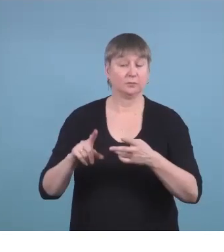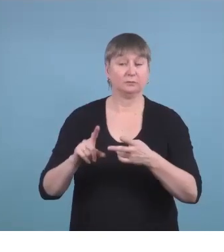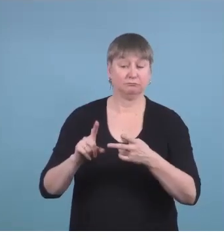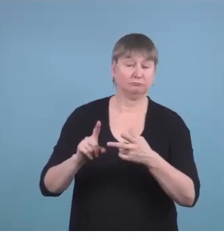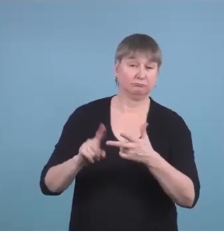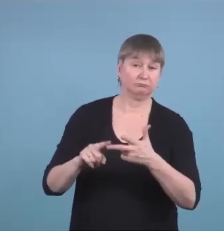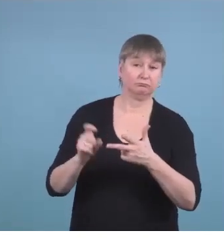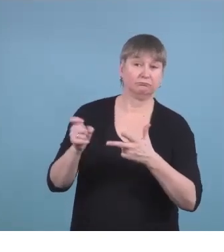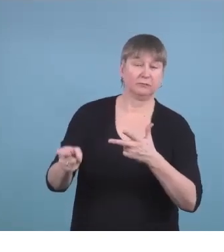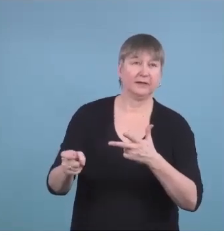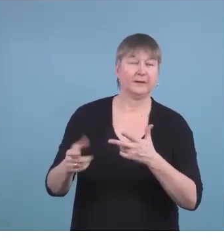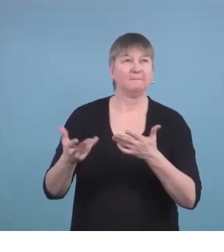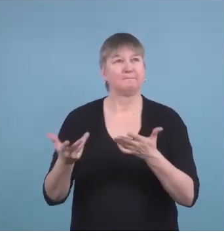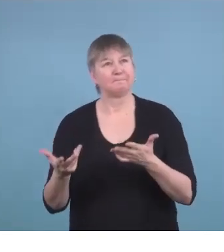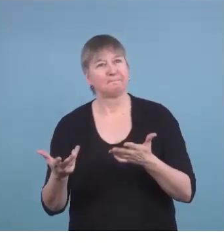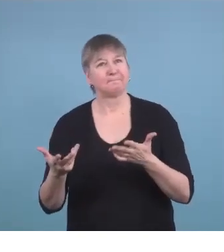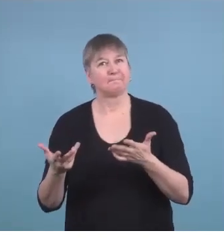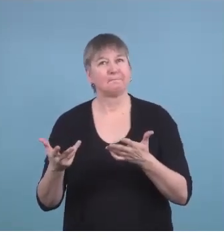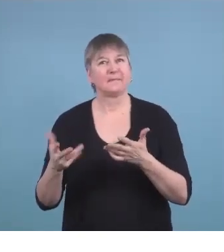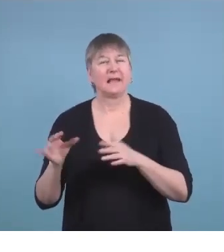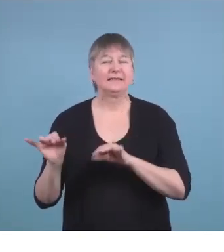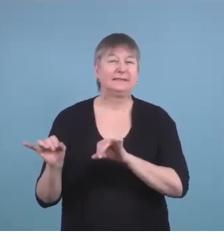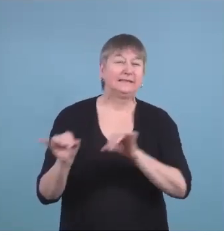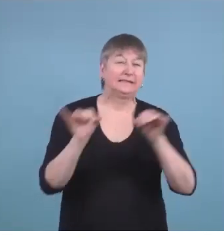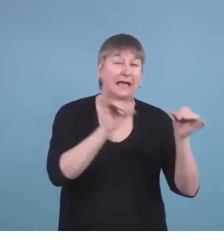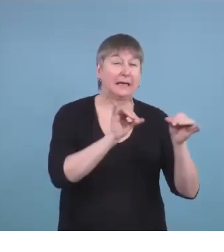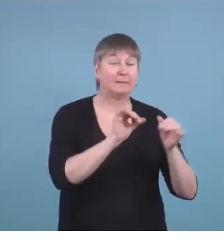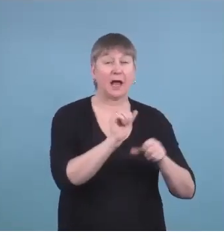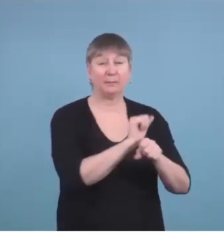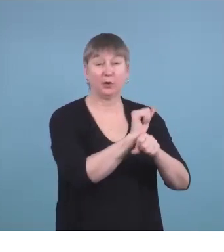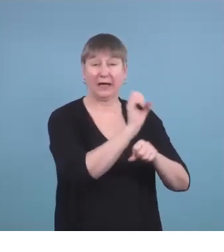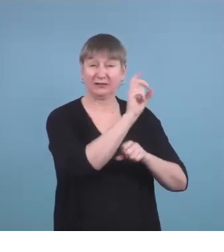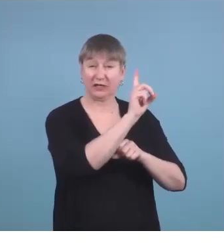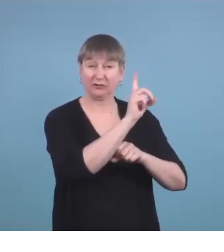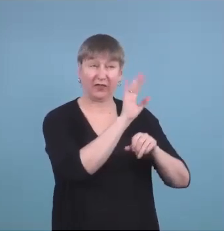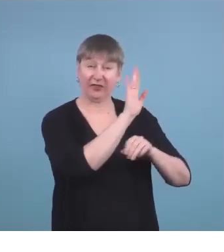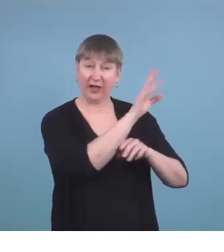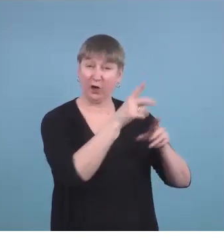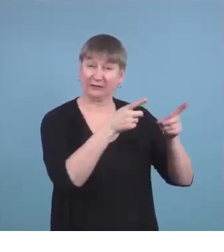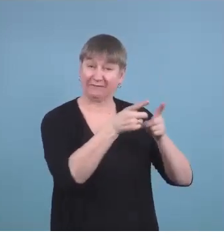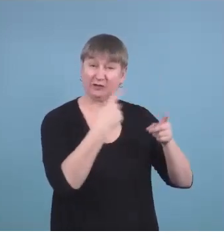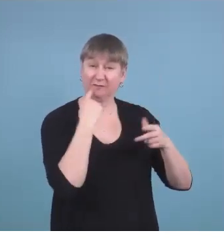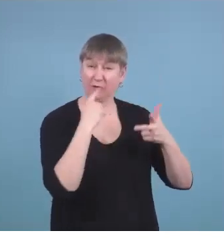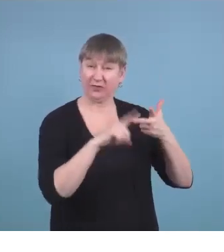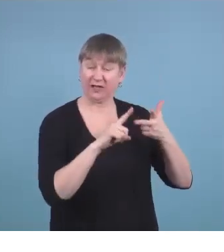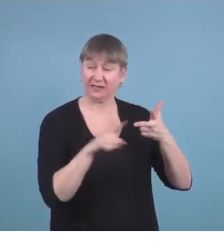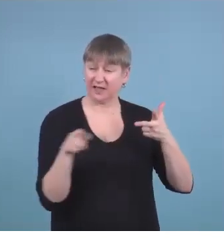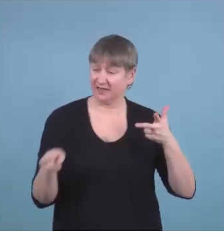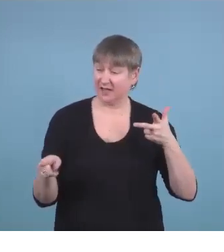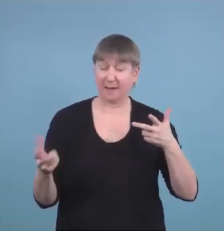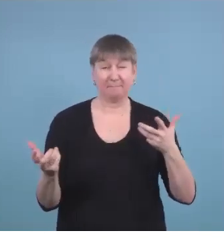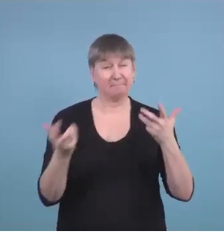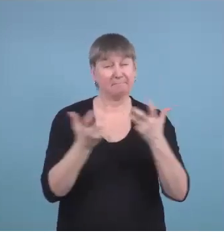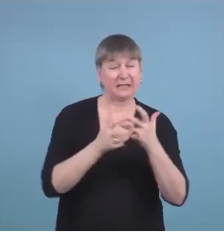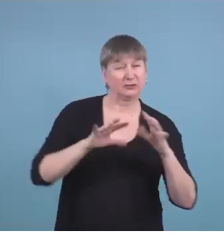education, because what we're finding, at least, and I'm sure this is also happening in other areas,